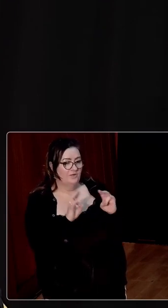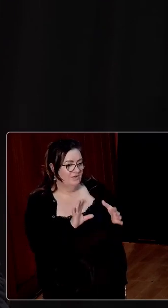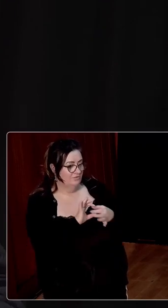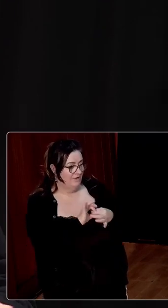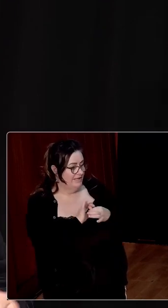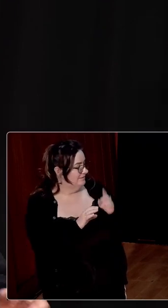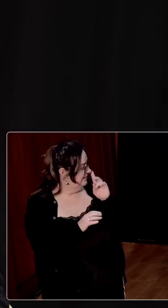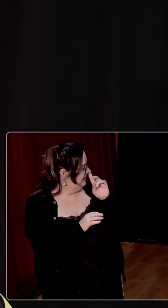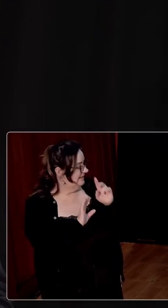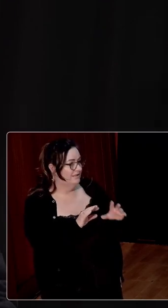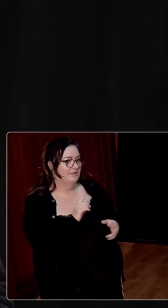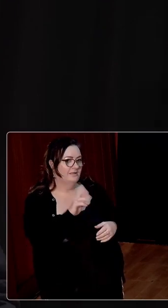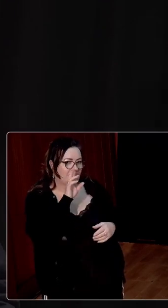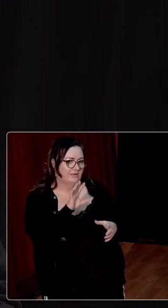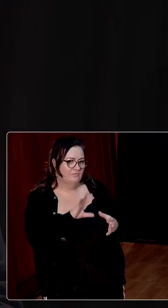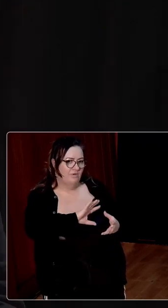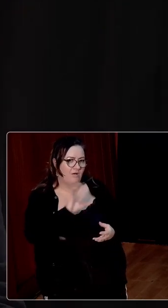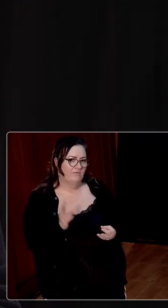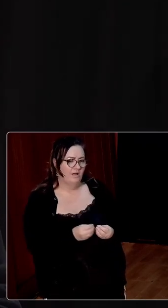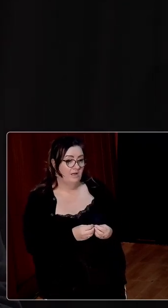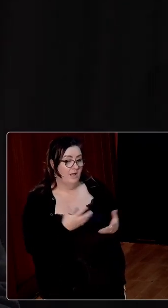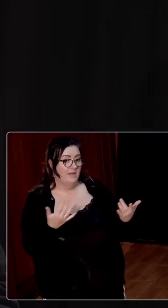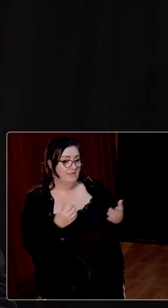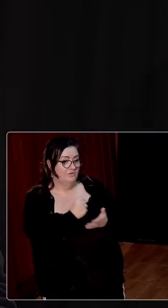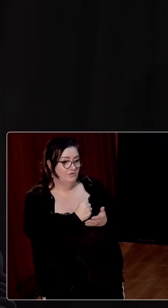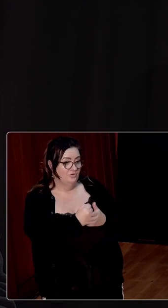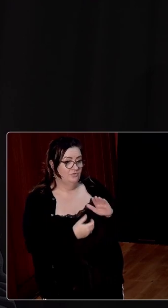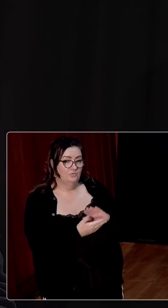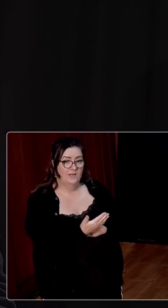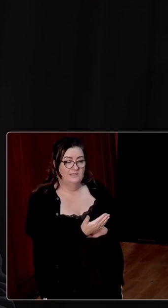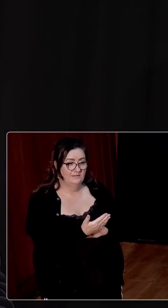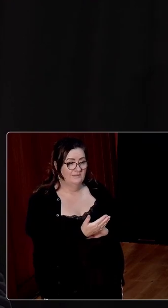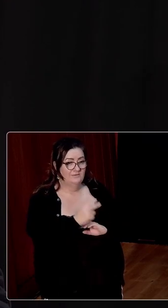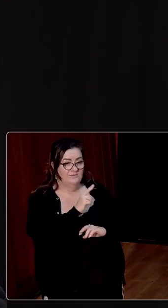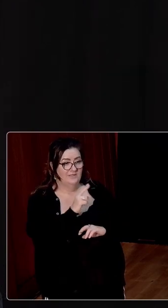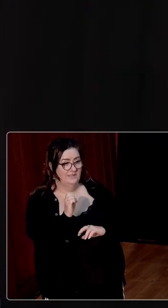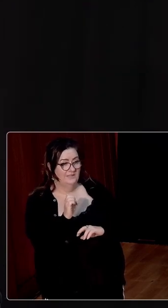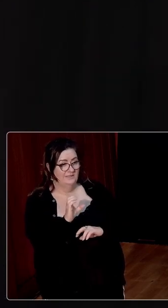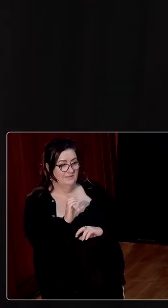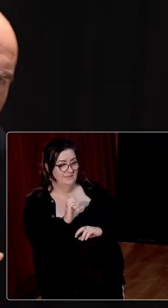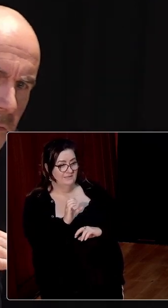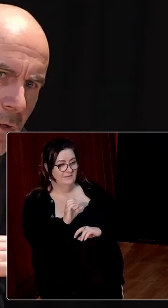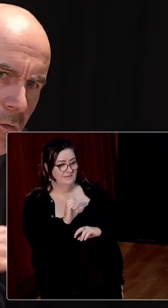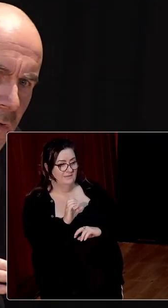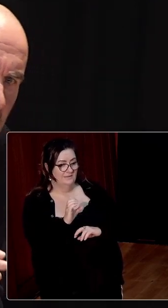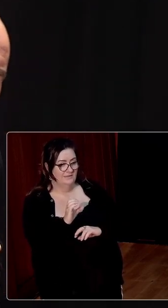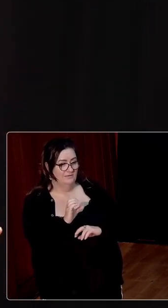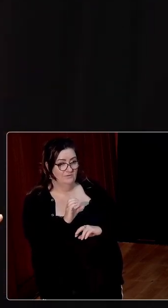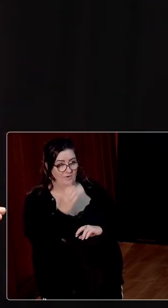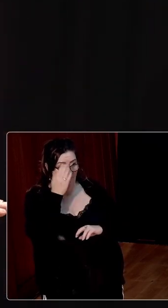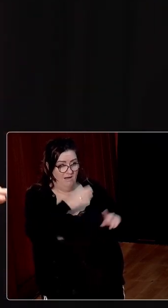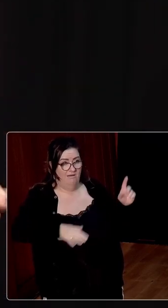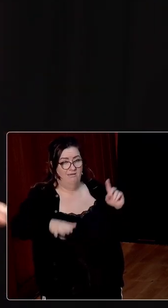related questions. I think I'd look at it in the whole, the number of students who went to VECs around the